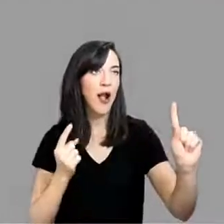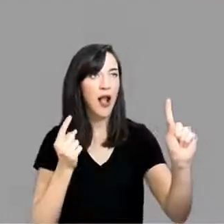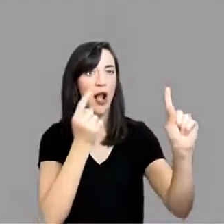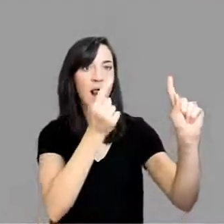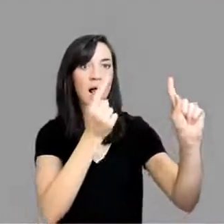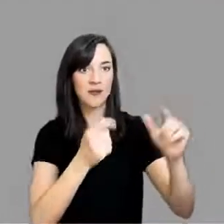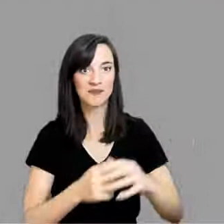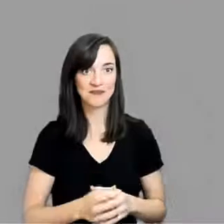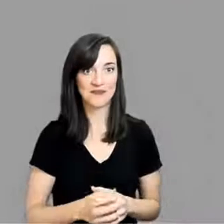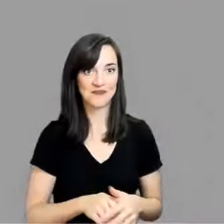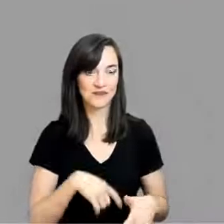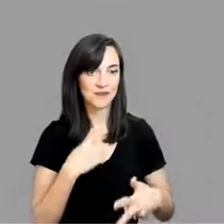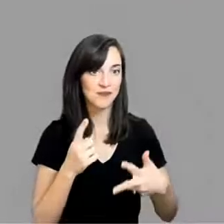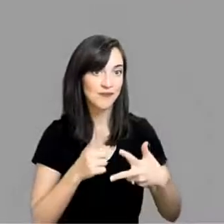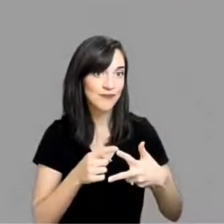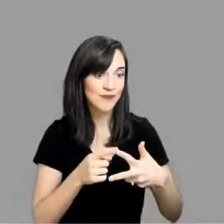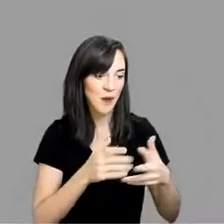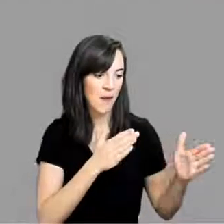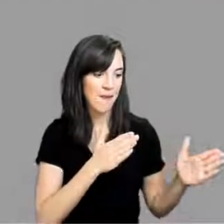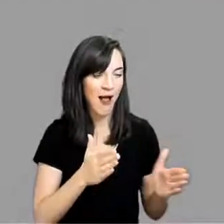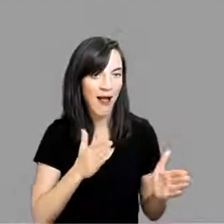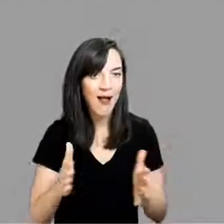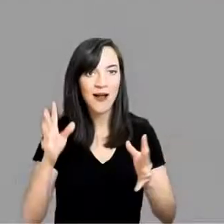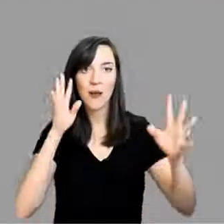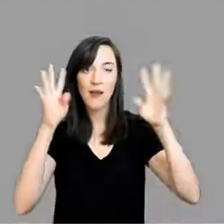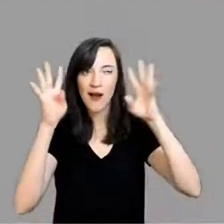are working together toward positive learning goals.